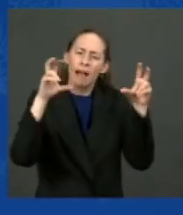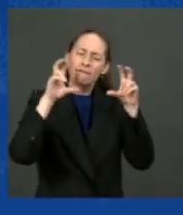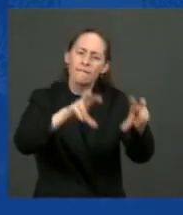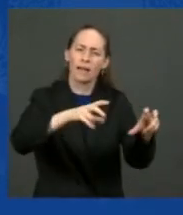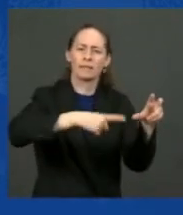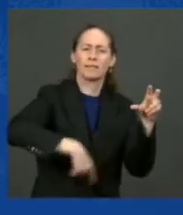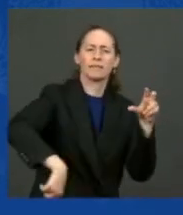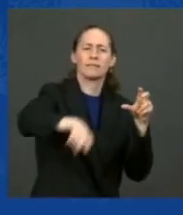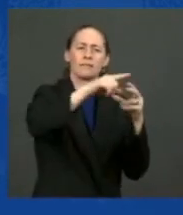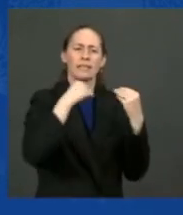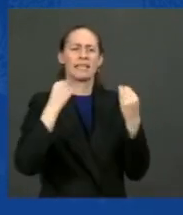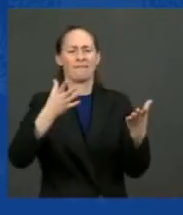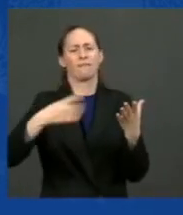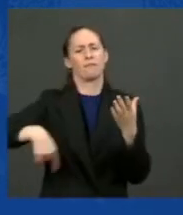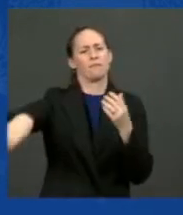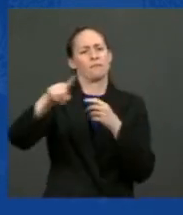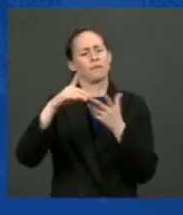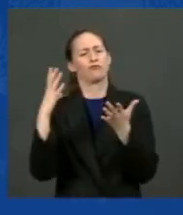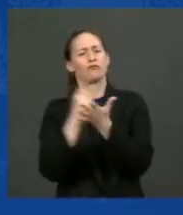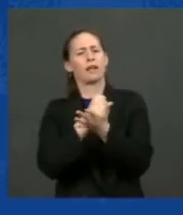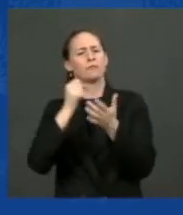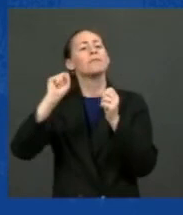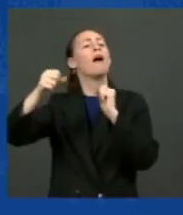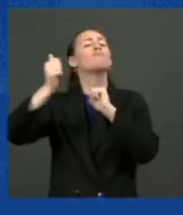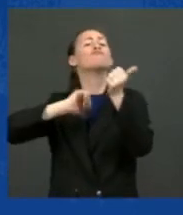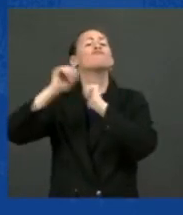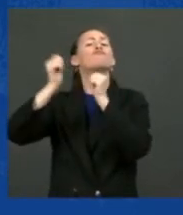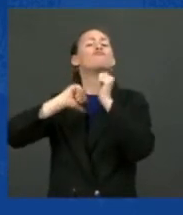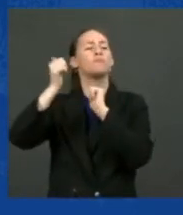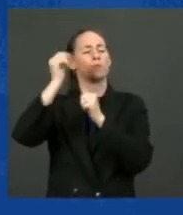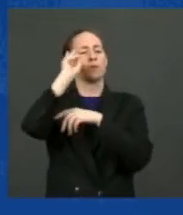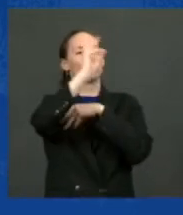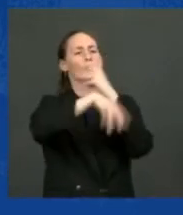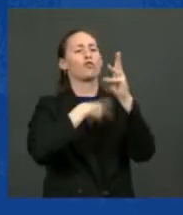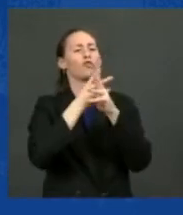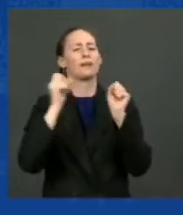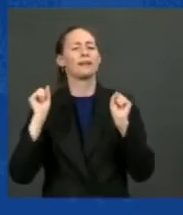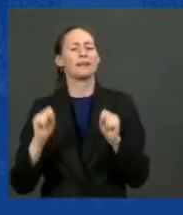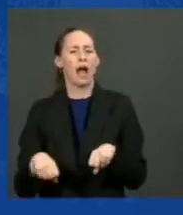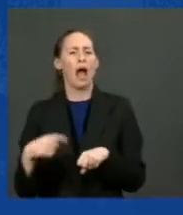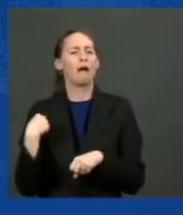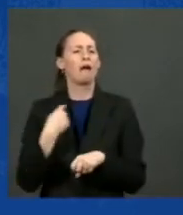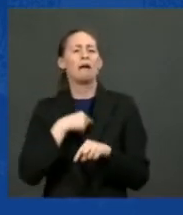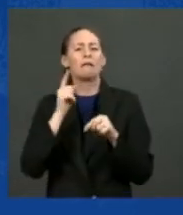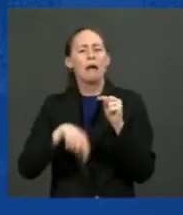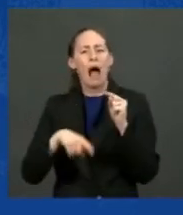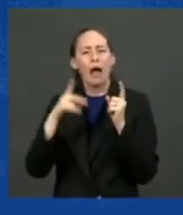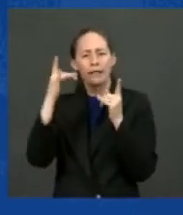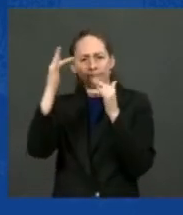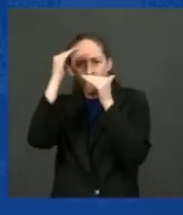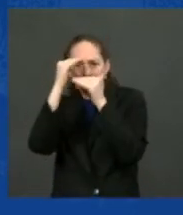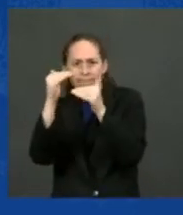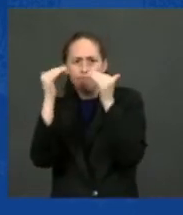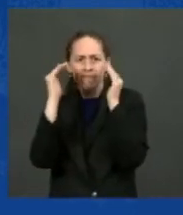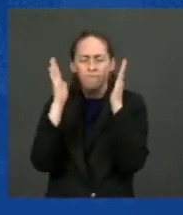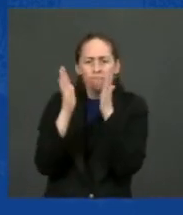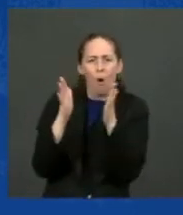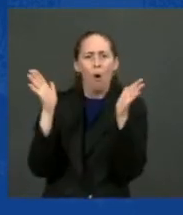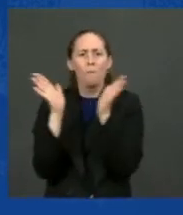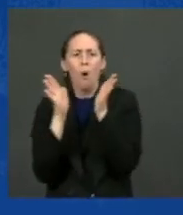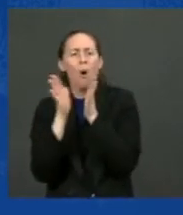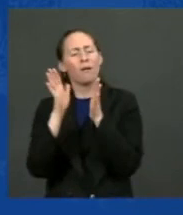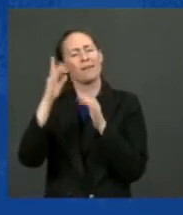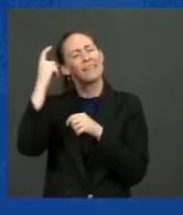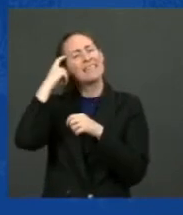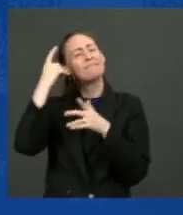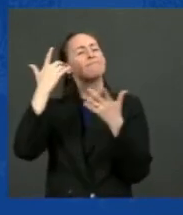fighting chance to compete with the rest of the world. We can't get here thinking small. We have to think big. Let me